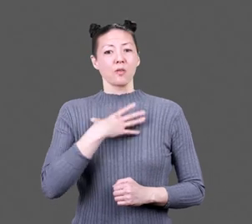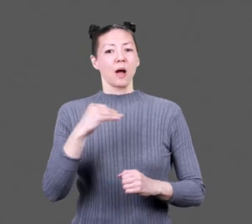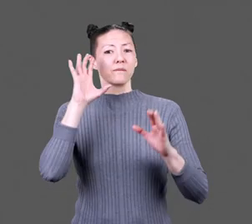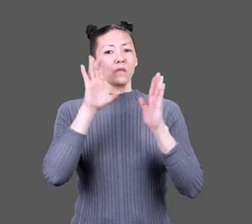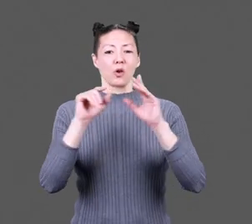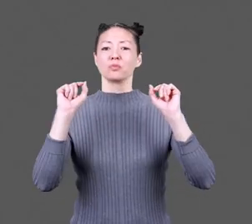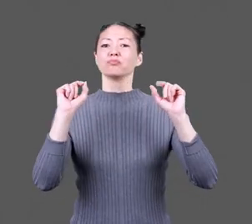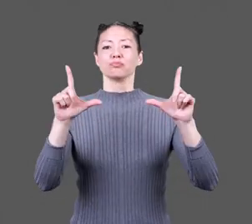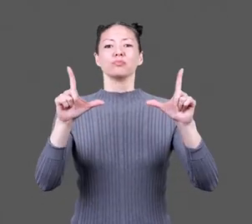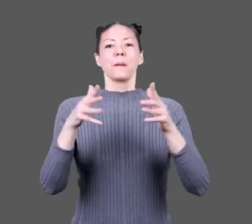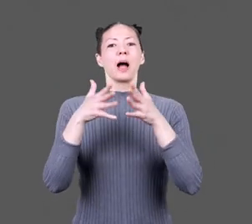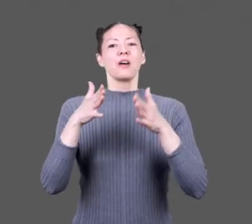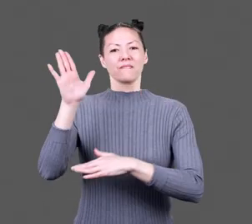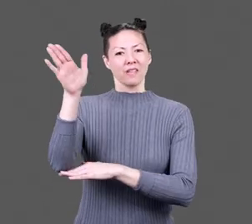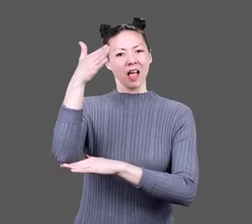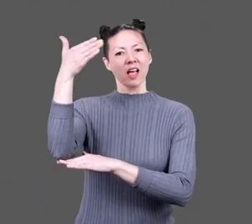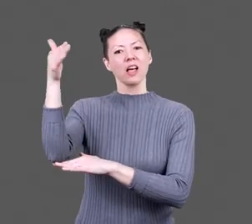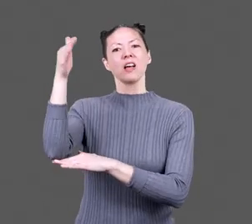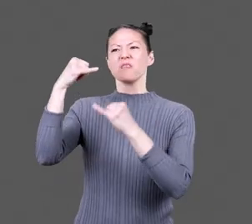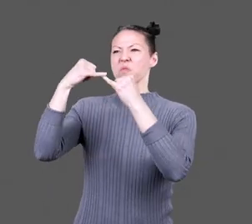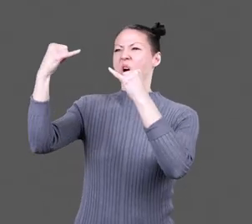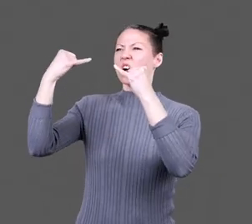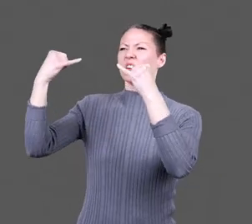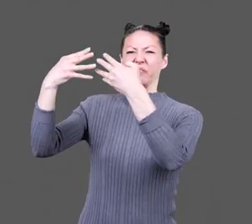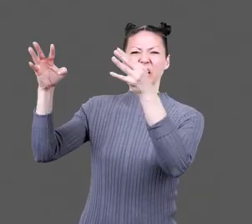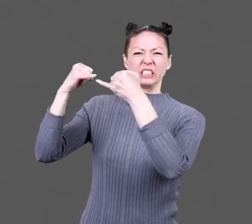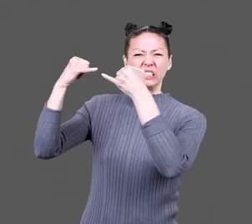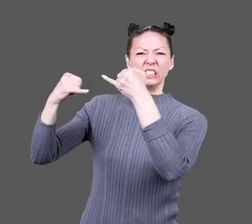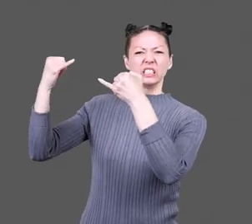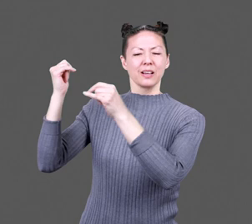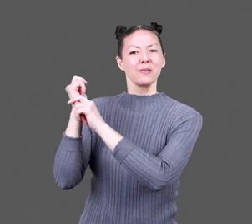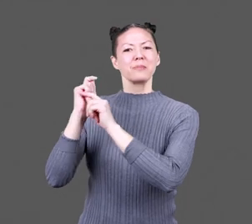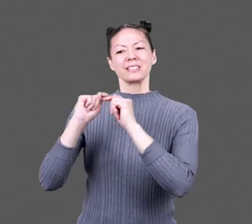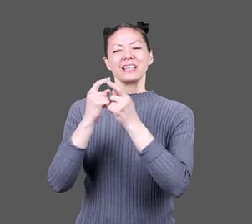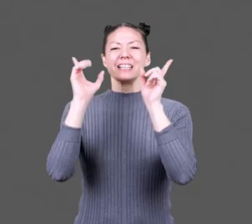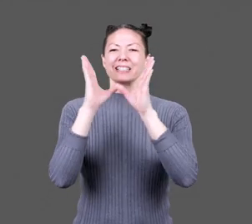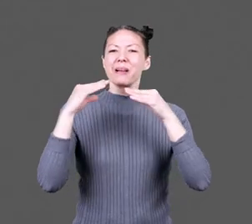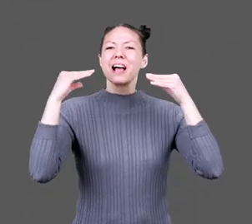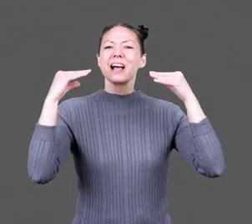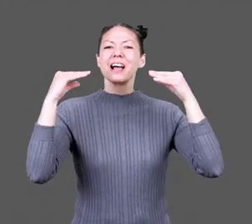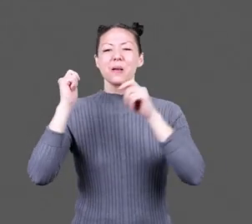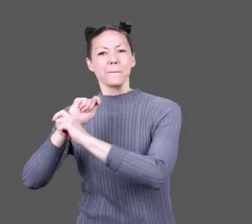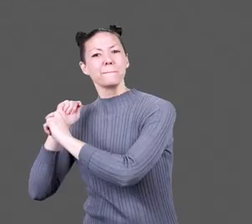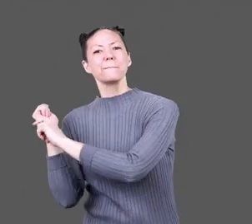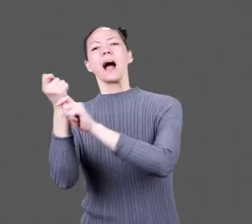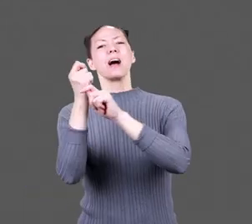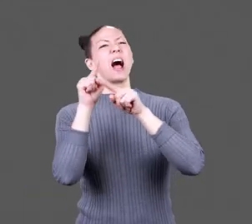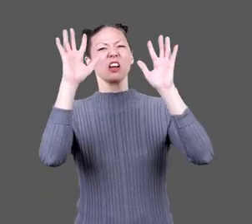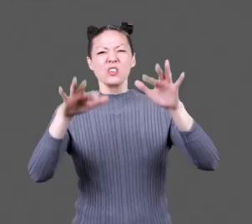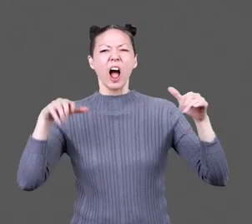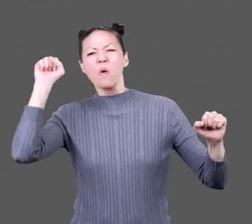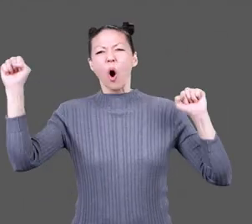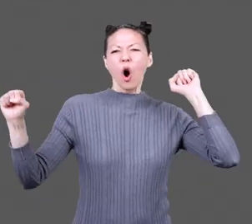In black and white photos, an American flag hangs over a barbed wire fence. A baseball team smiles. A batter